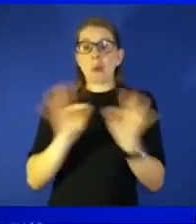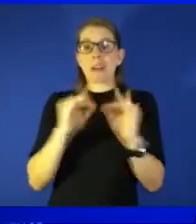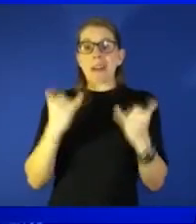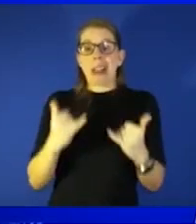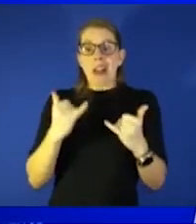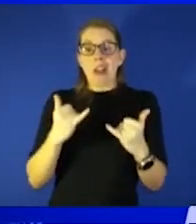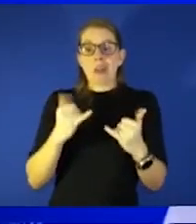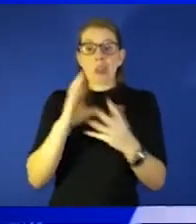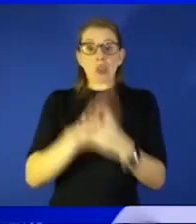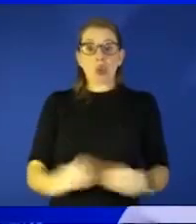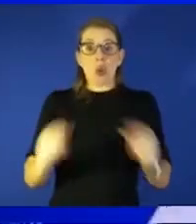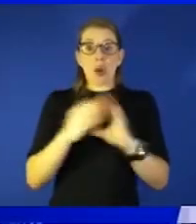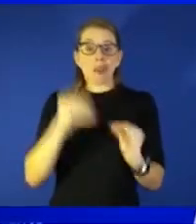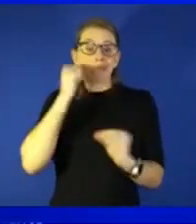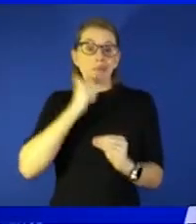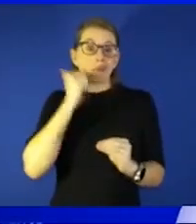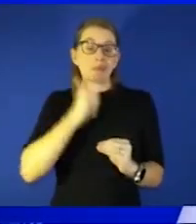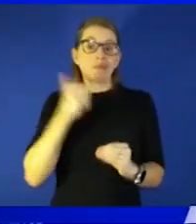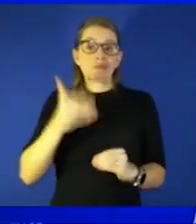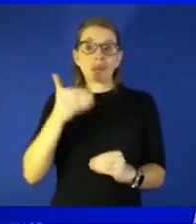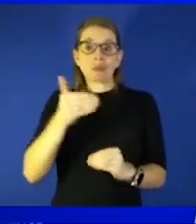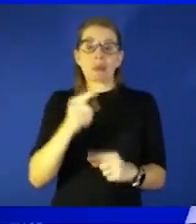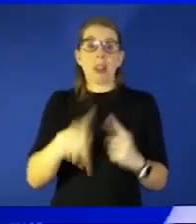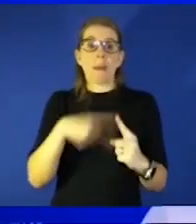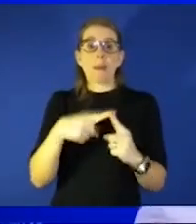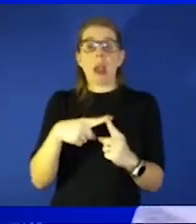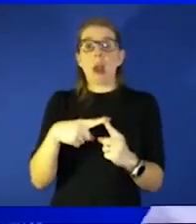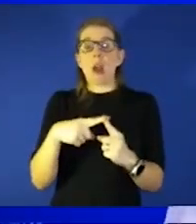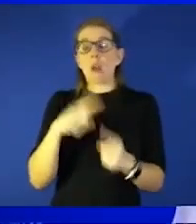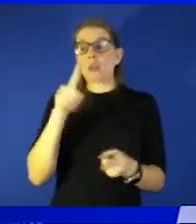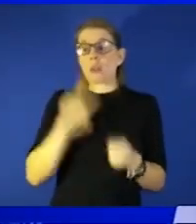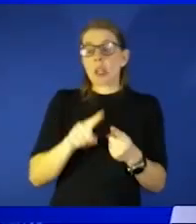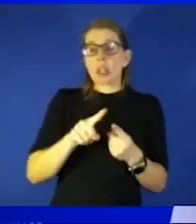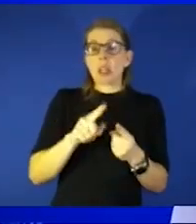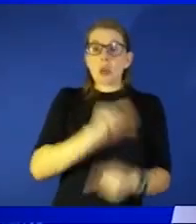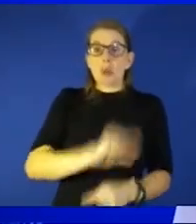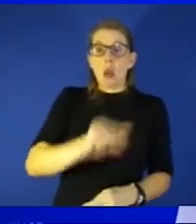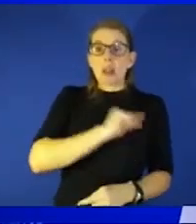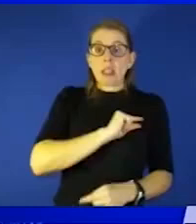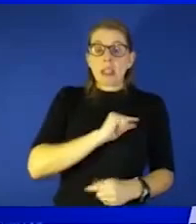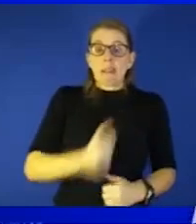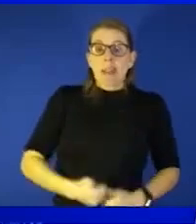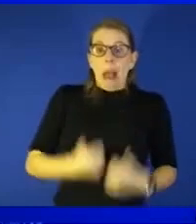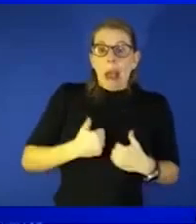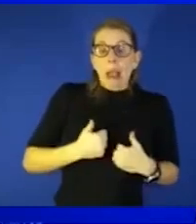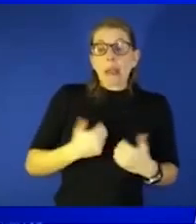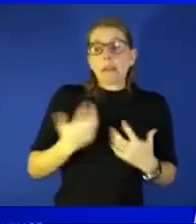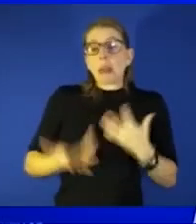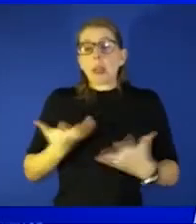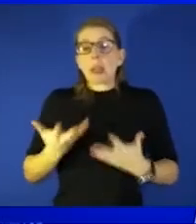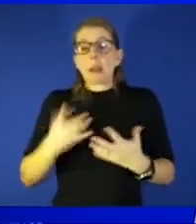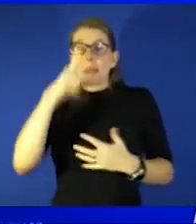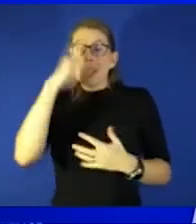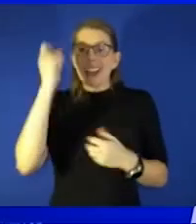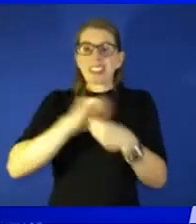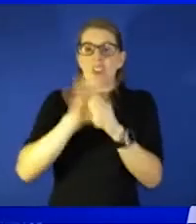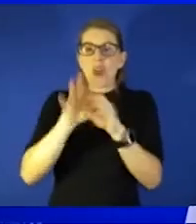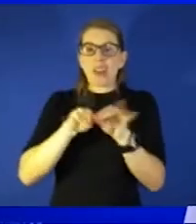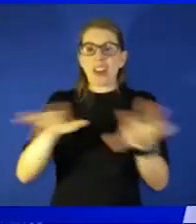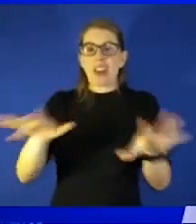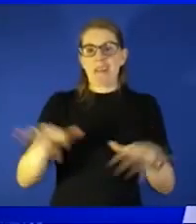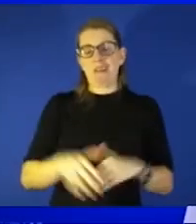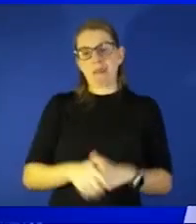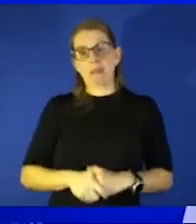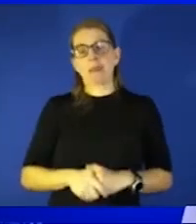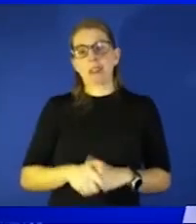day after day about decreased quality of life decreased life expectancy all that because of the pandemic so it is important to try and